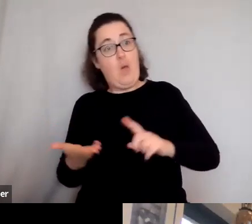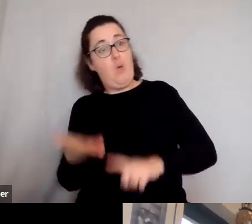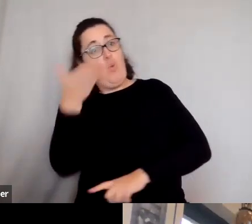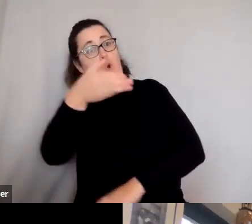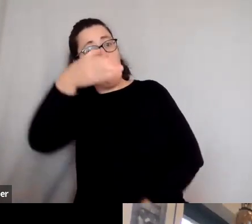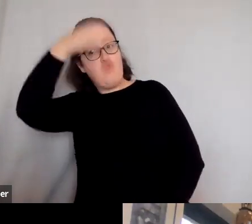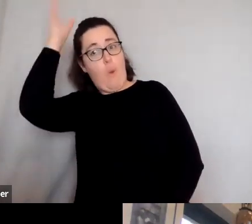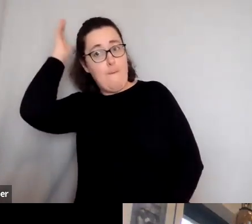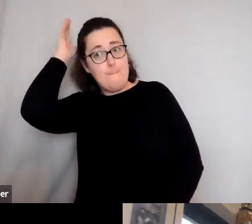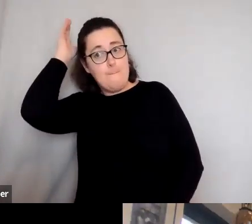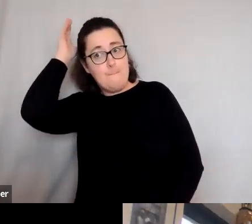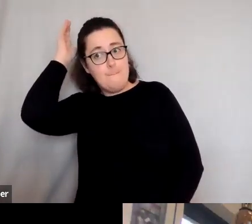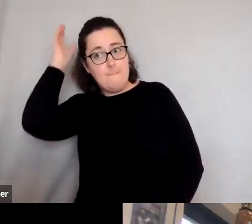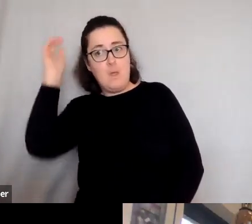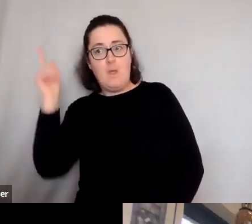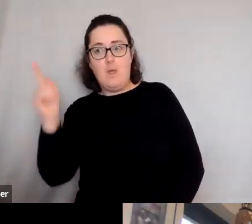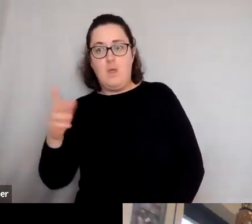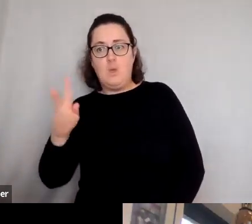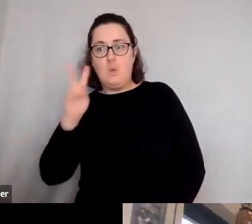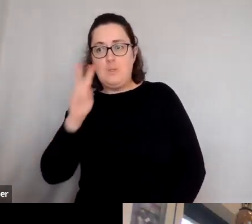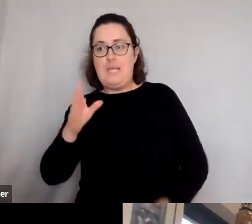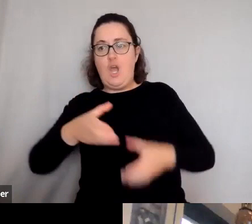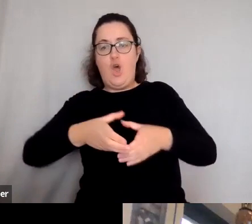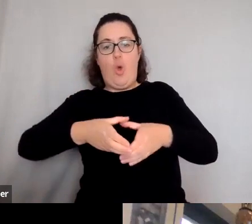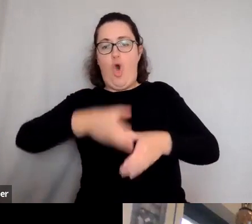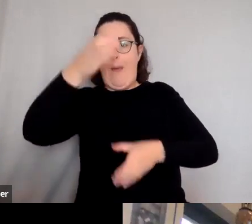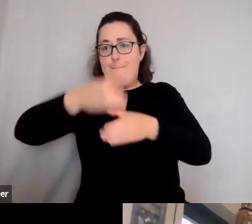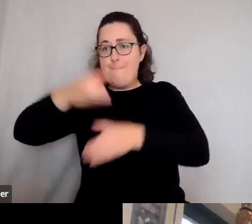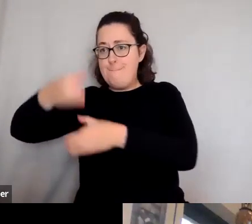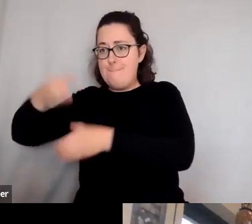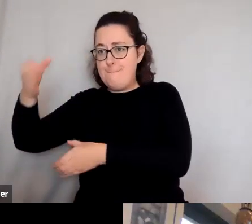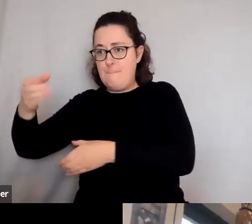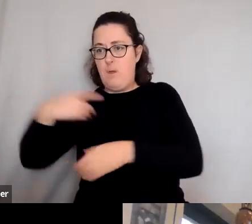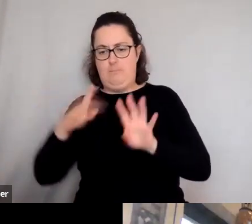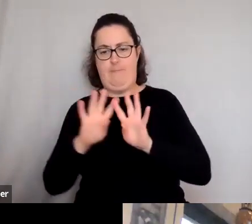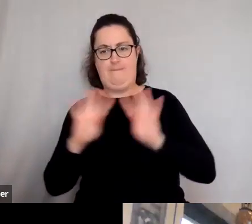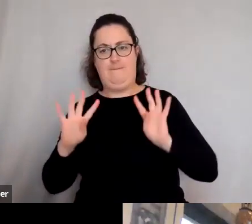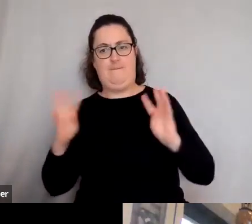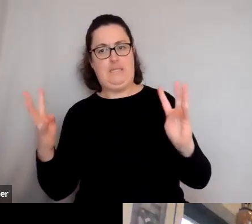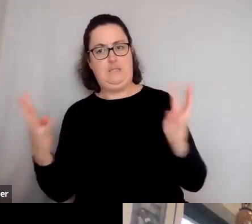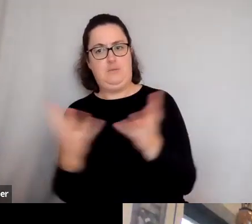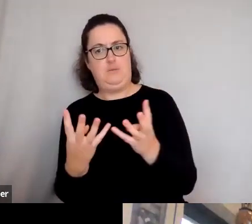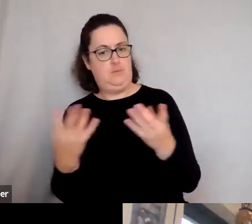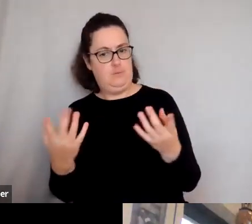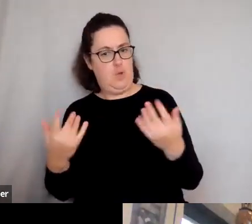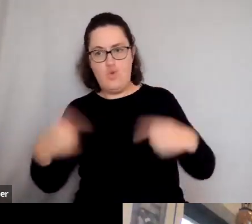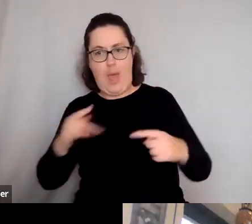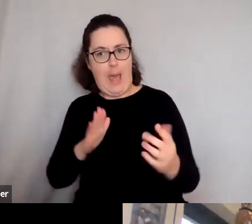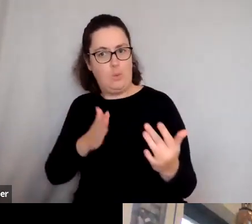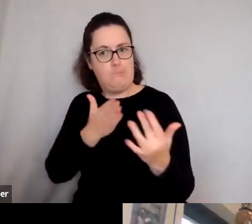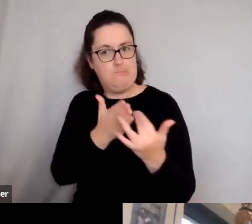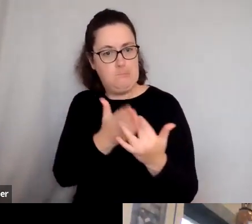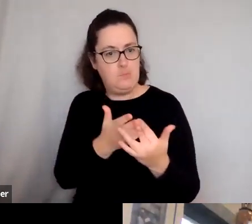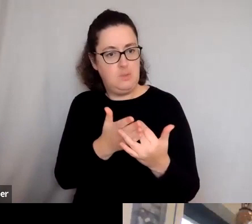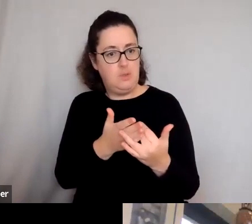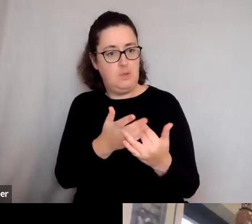you see, you know, upturned column capitals that we would have, you know, fenced off, right? You know, there are people eating their packed